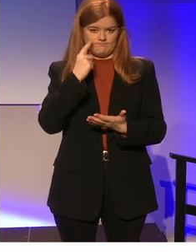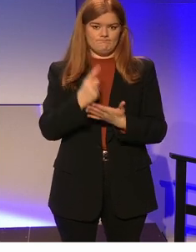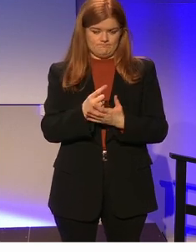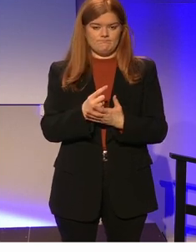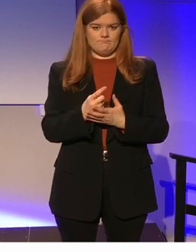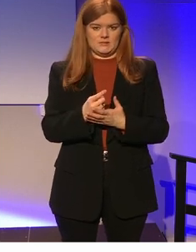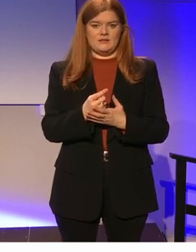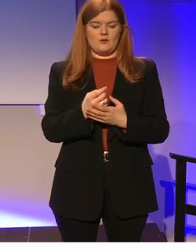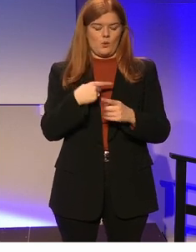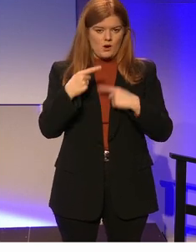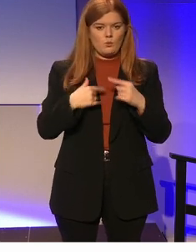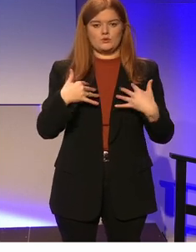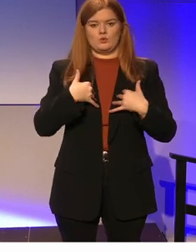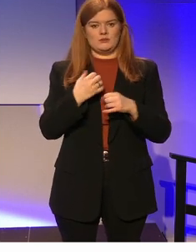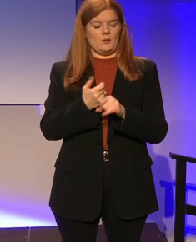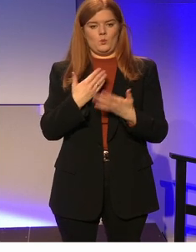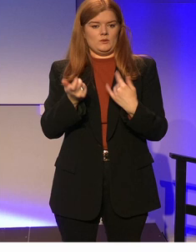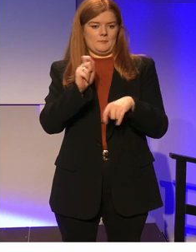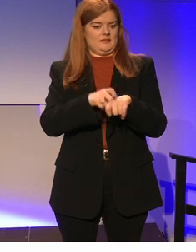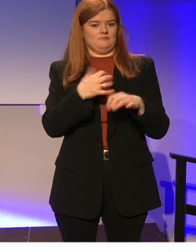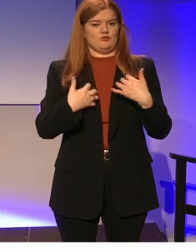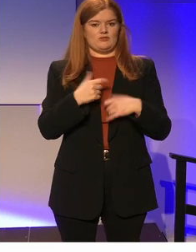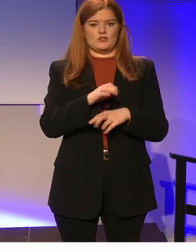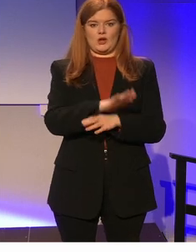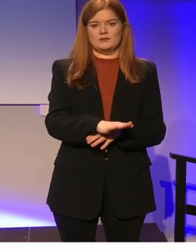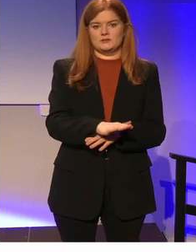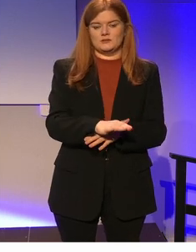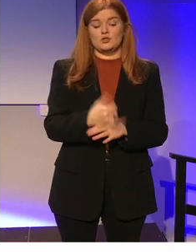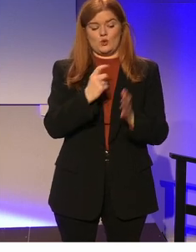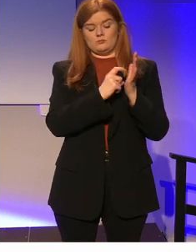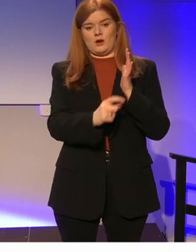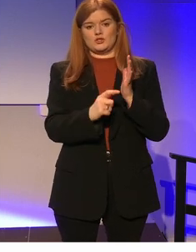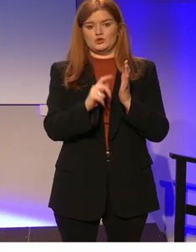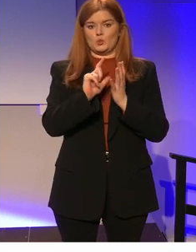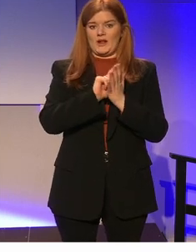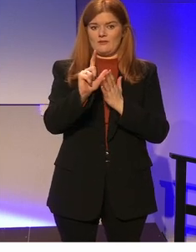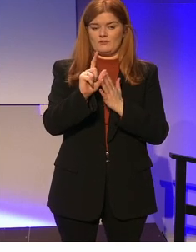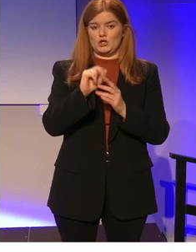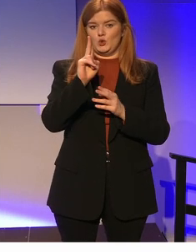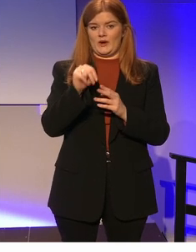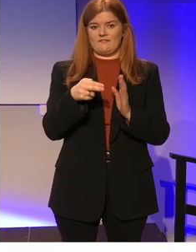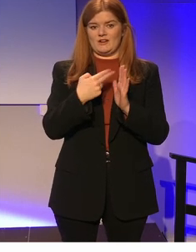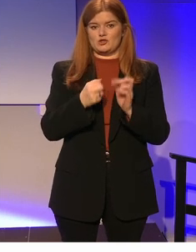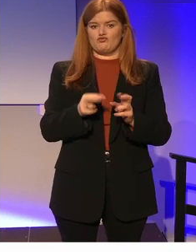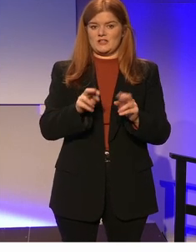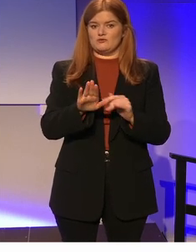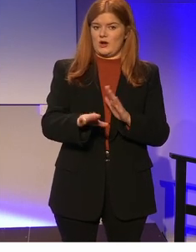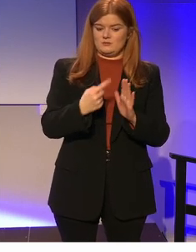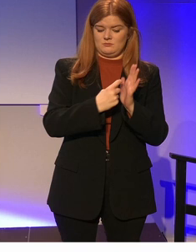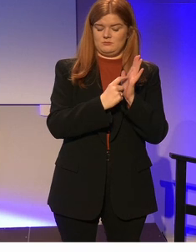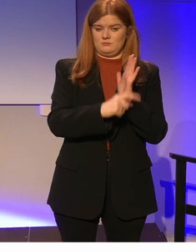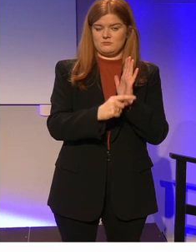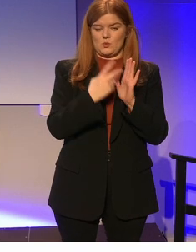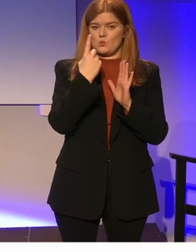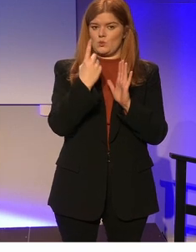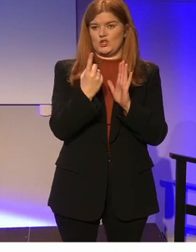we are concerned with all of all of the time in our work. Article 12 of the UN Convention on the rights of the child is one that